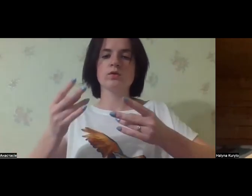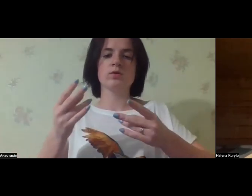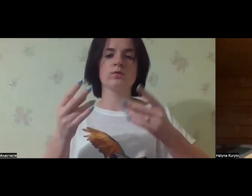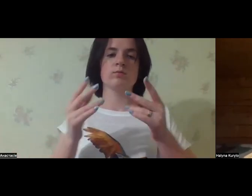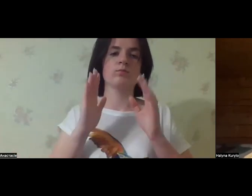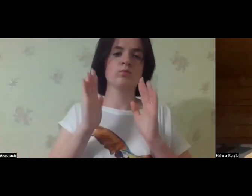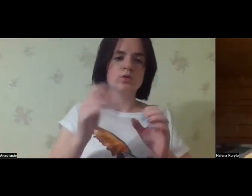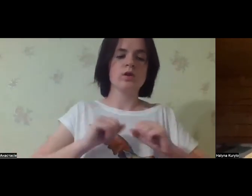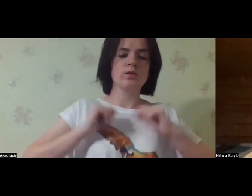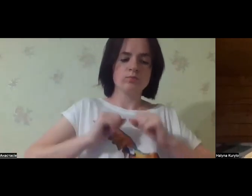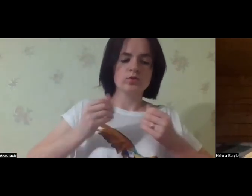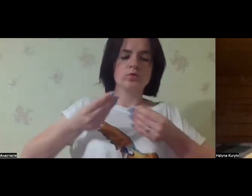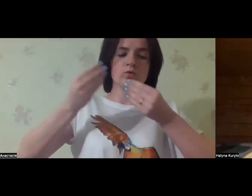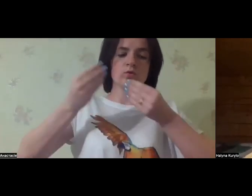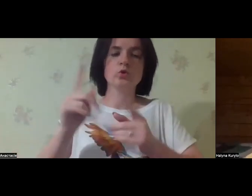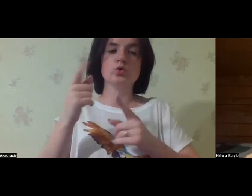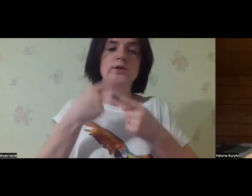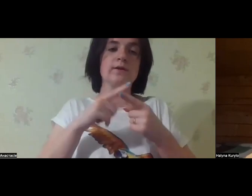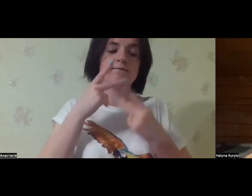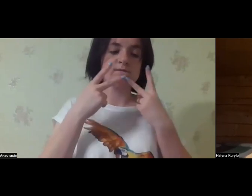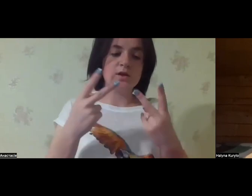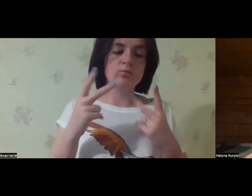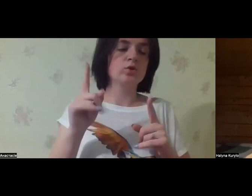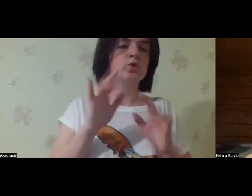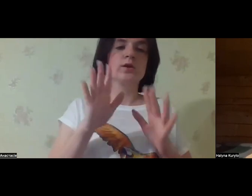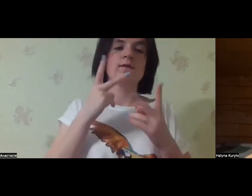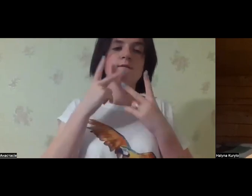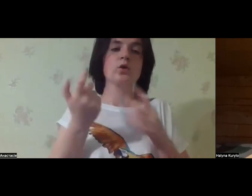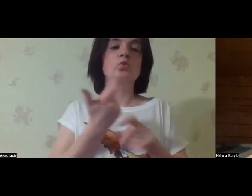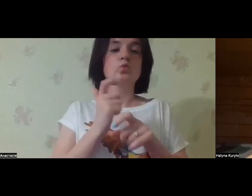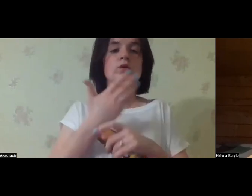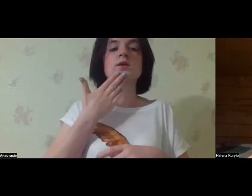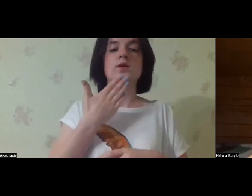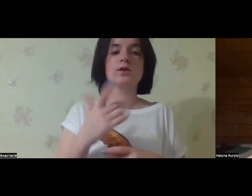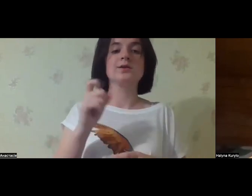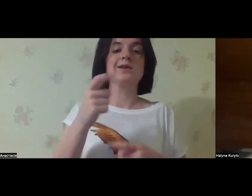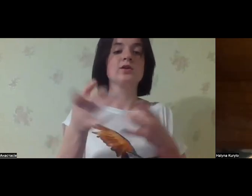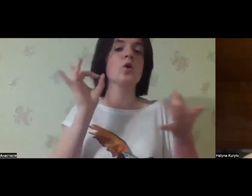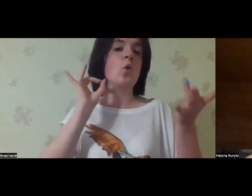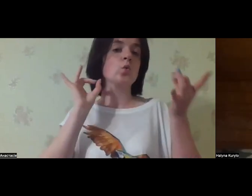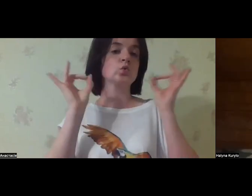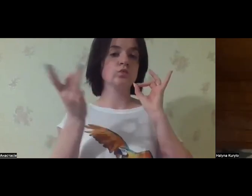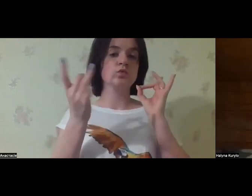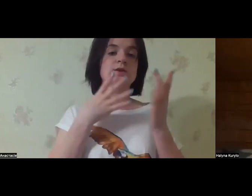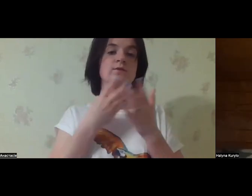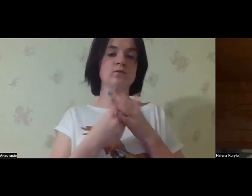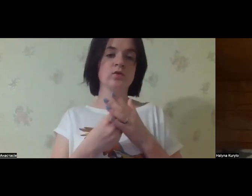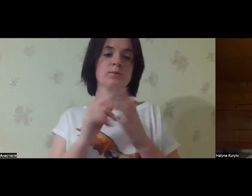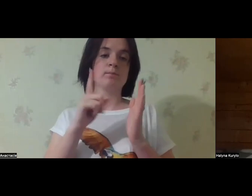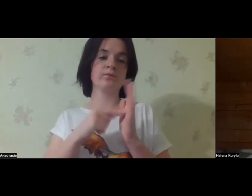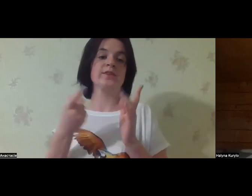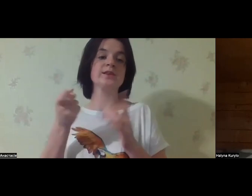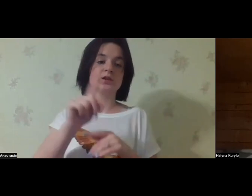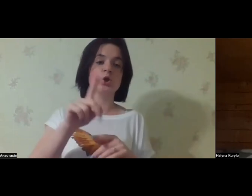really bring this forward and to mainstream this because it's visible. And thank you